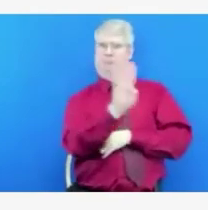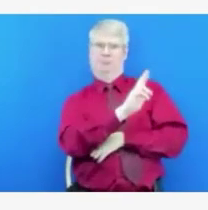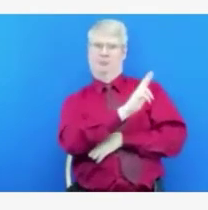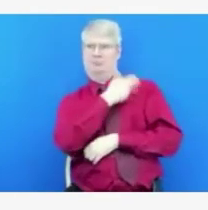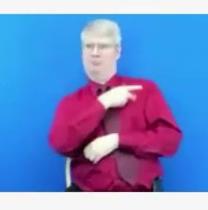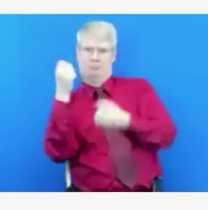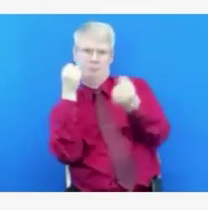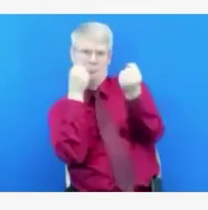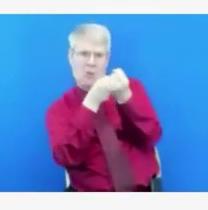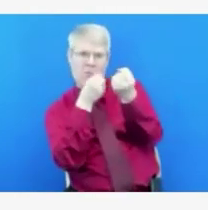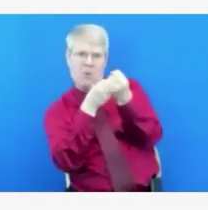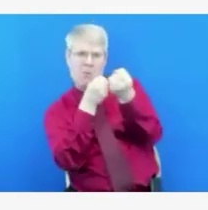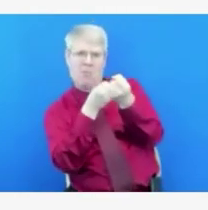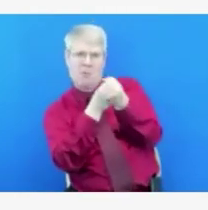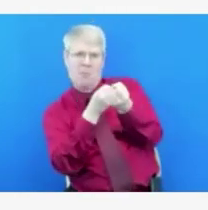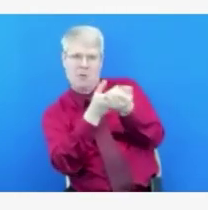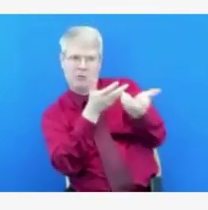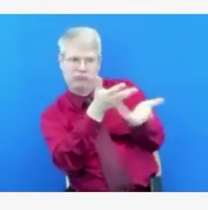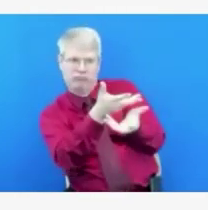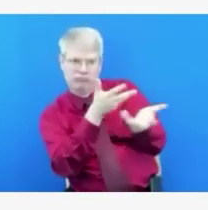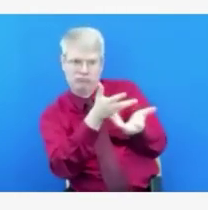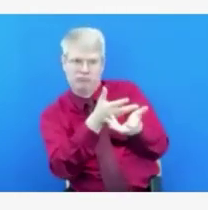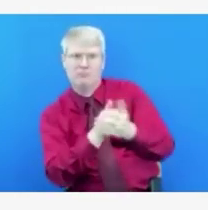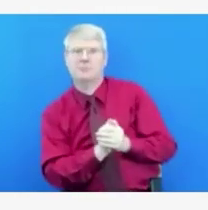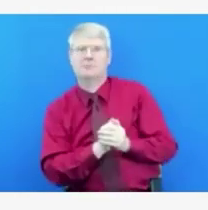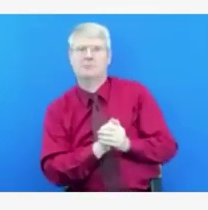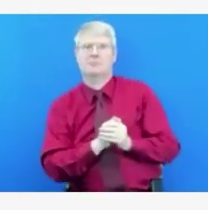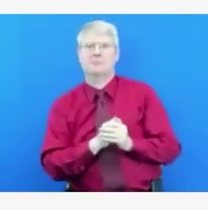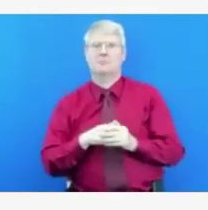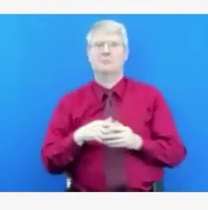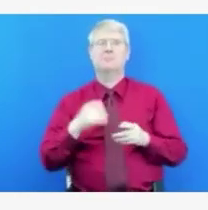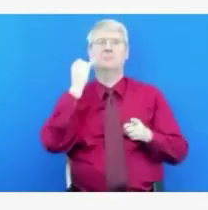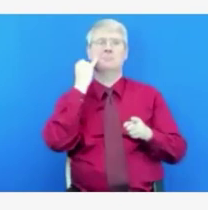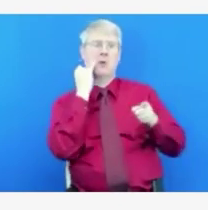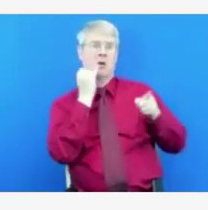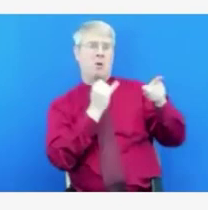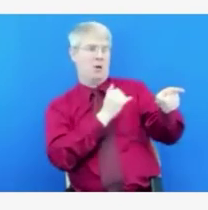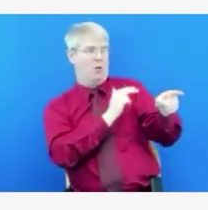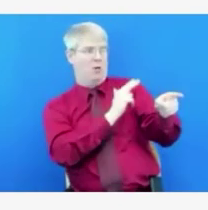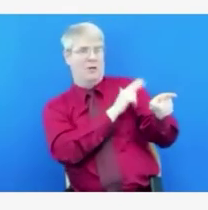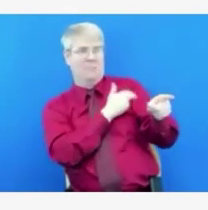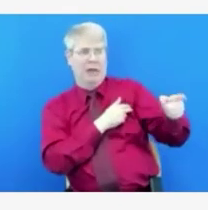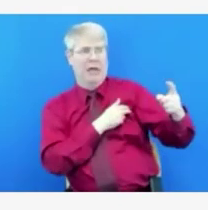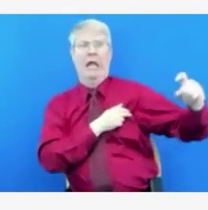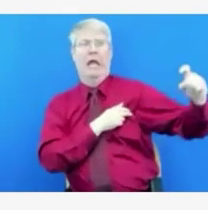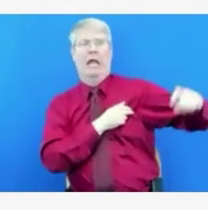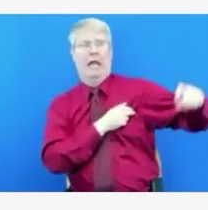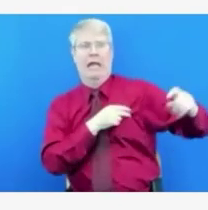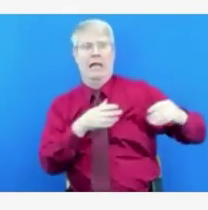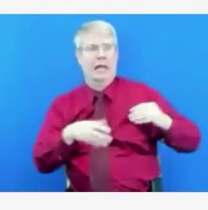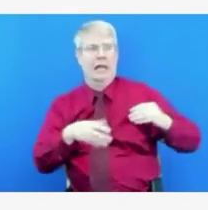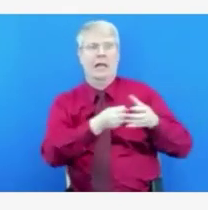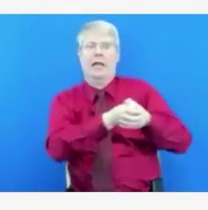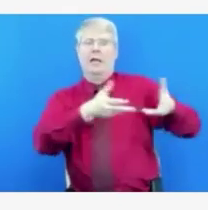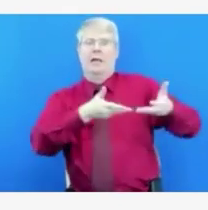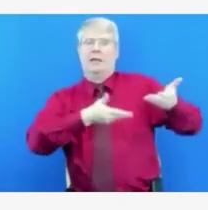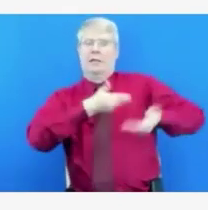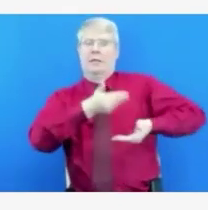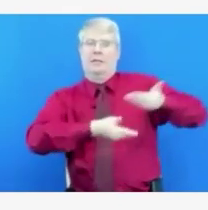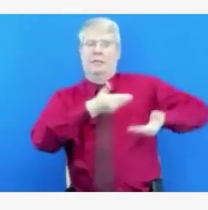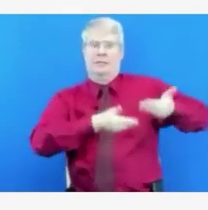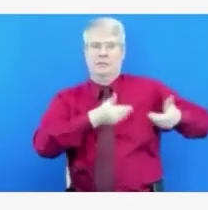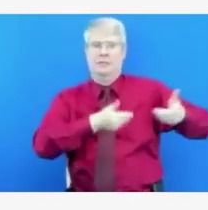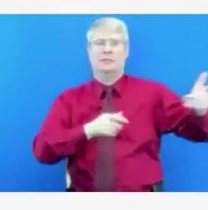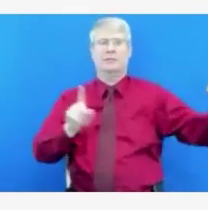been placed, the staff that's already been placed in healthcare settings, if that needs to be extended out longer than the original timeframe, we're making some of those